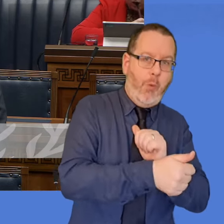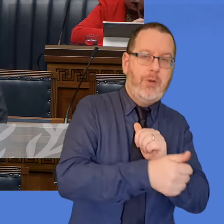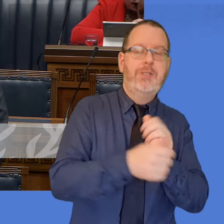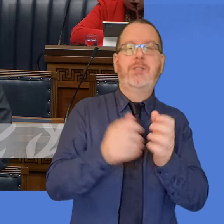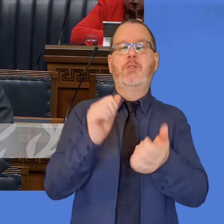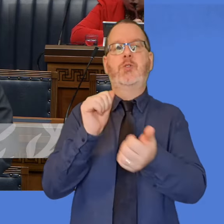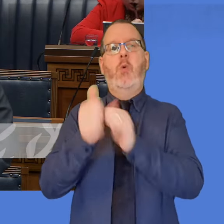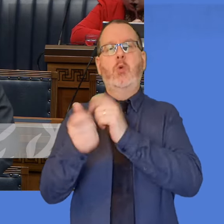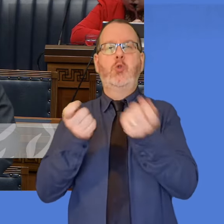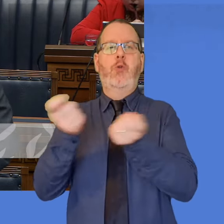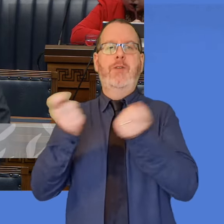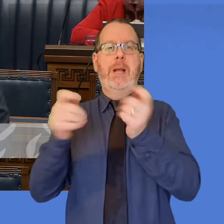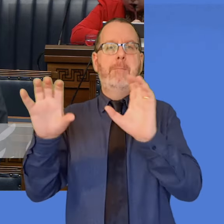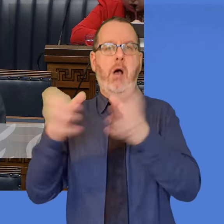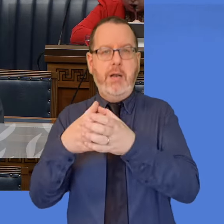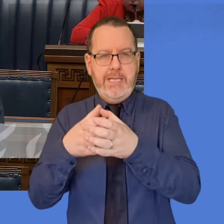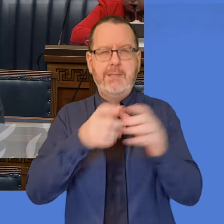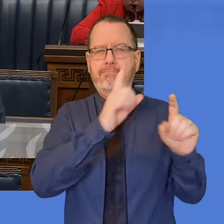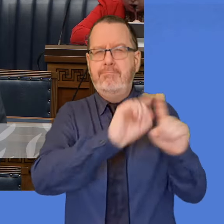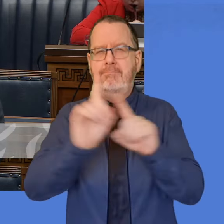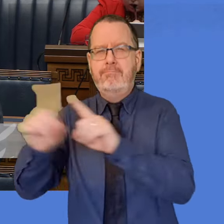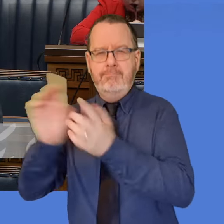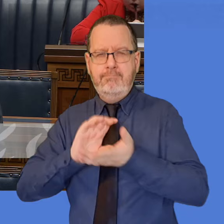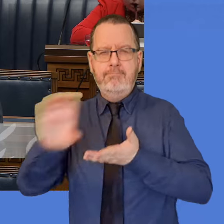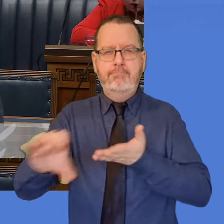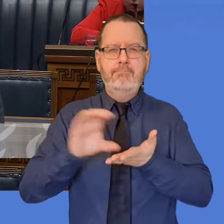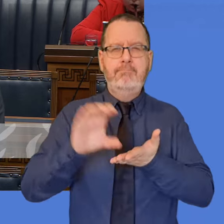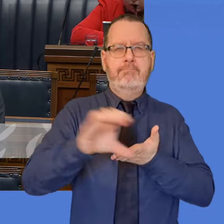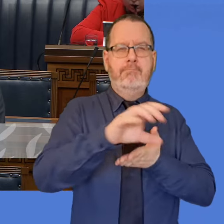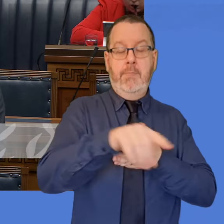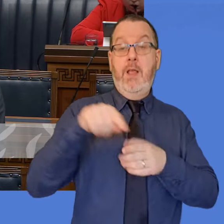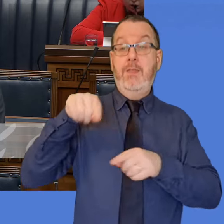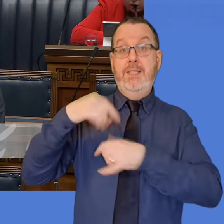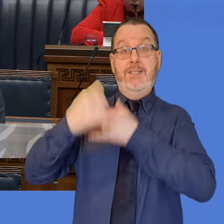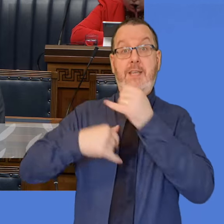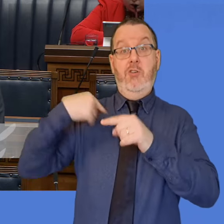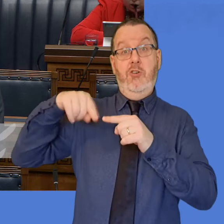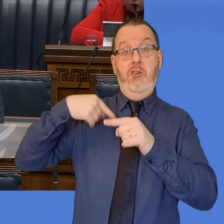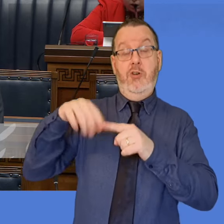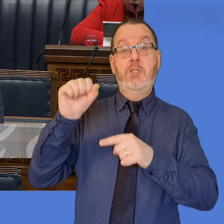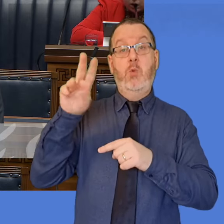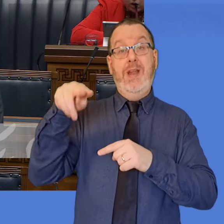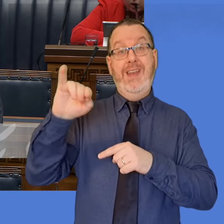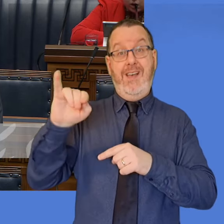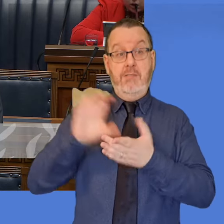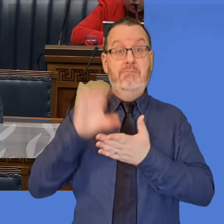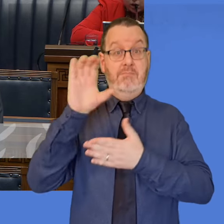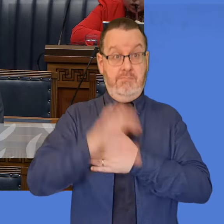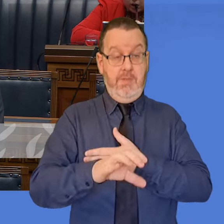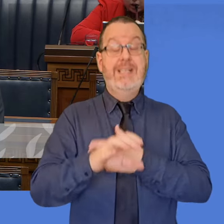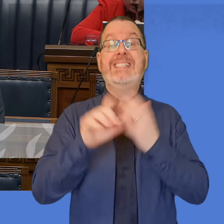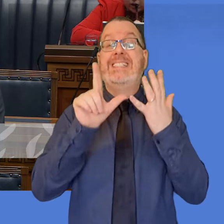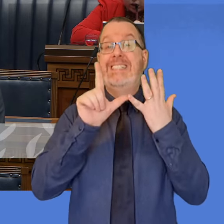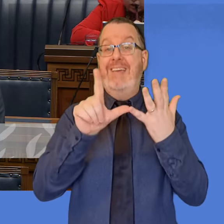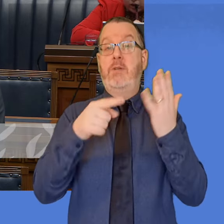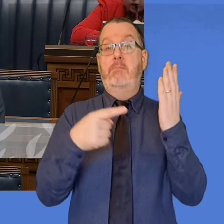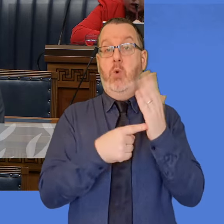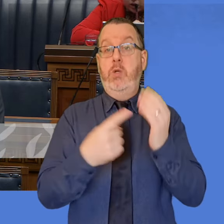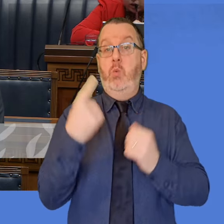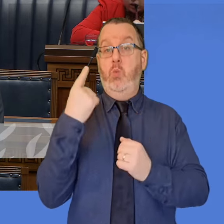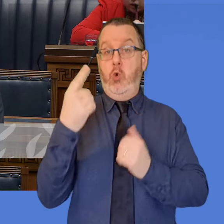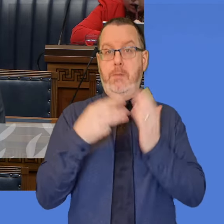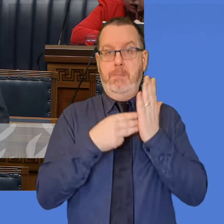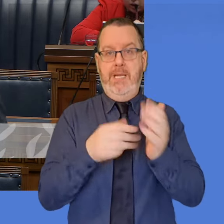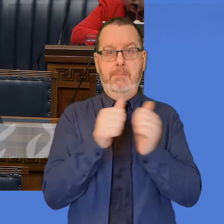Sport NI will have invested £7.1 million of national lottery funding to 37 sports governing